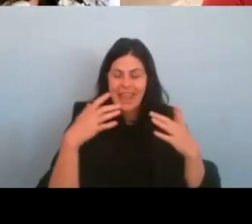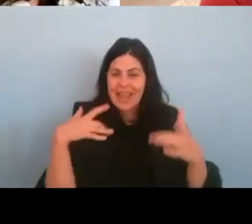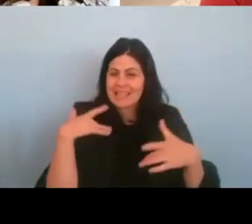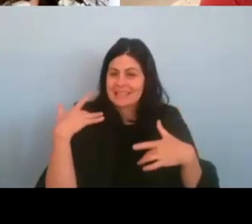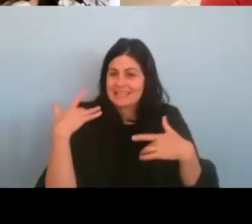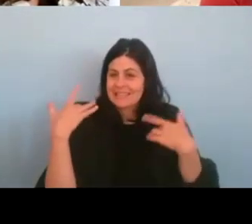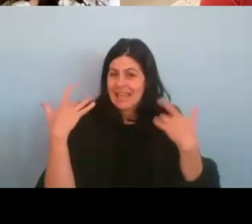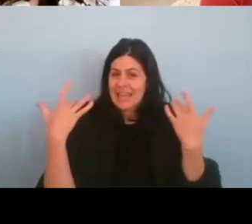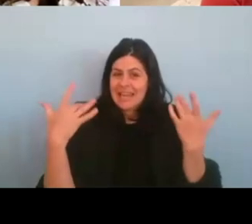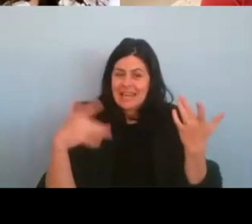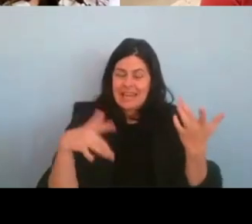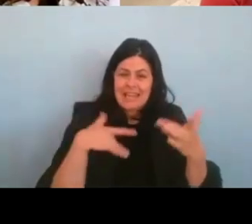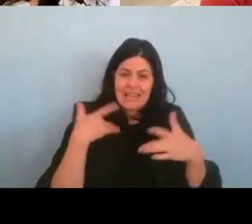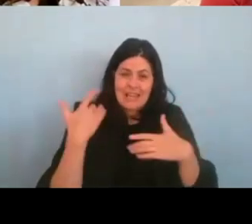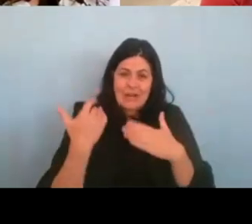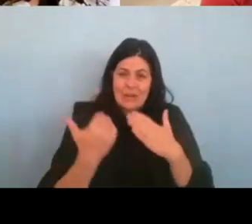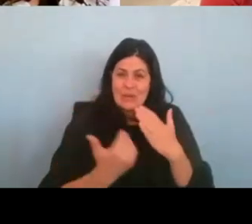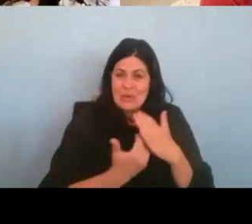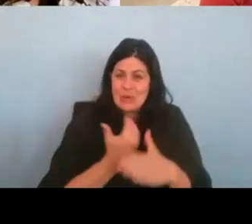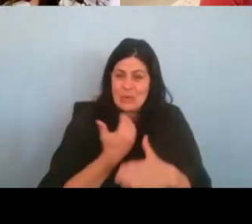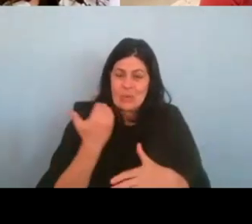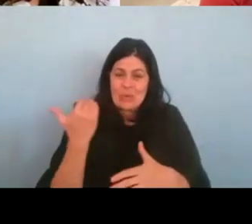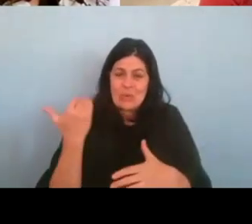was new and, um,